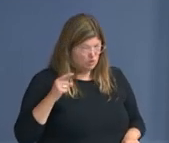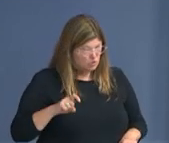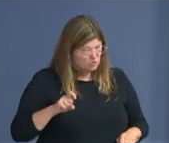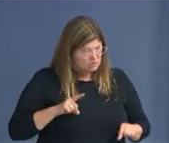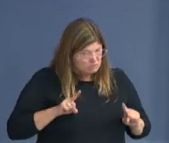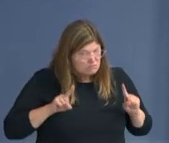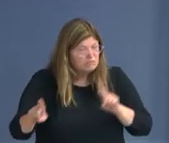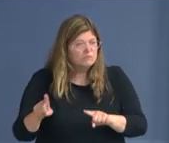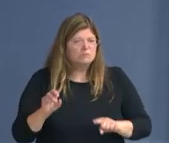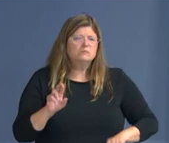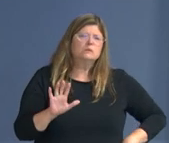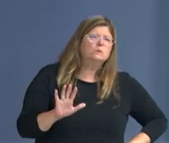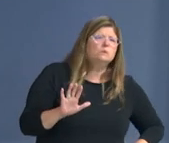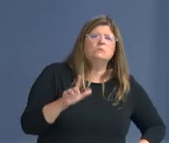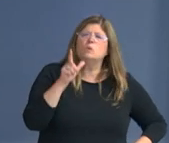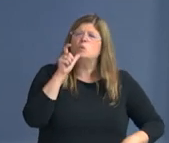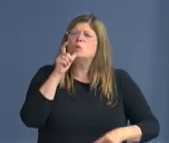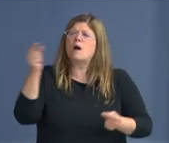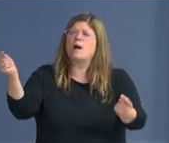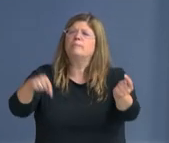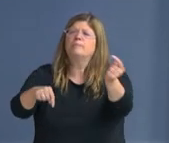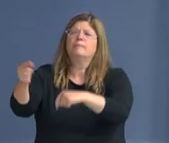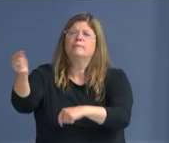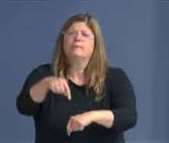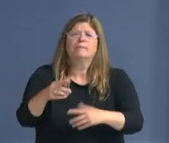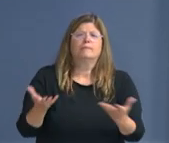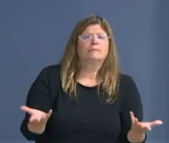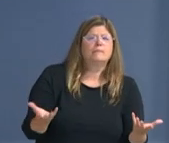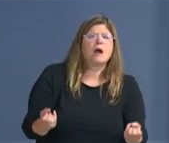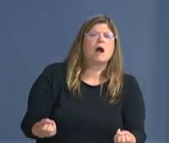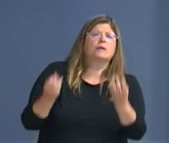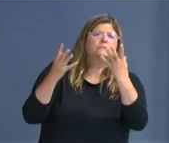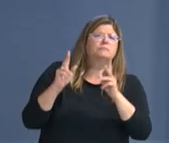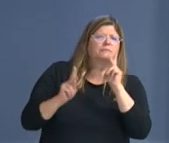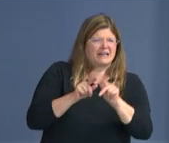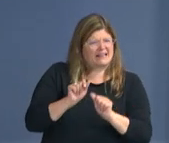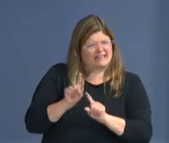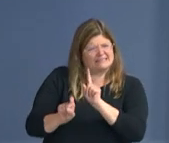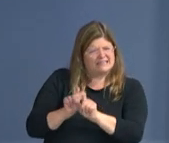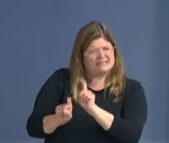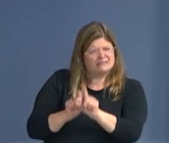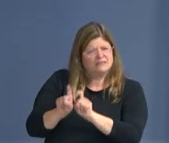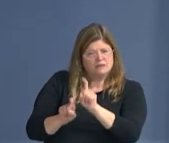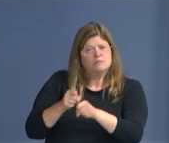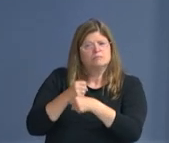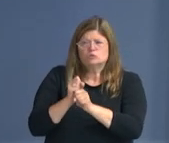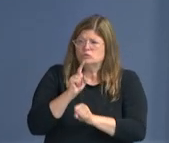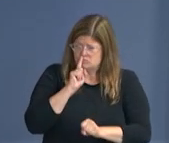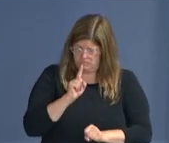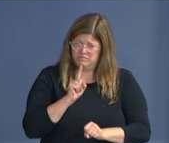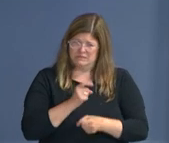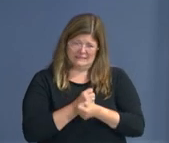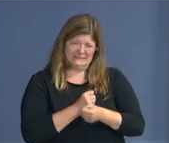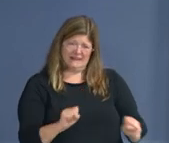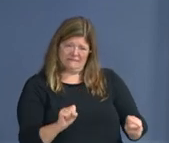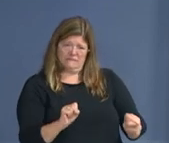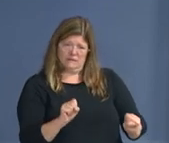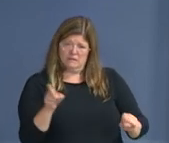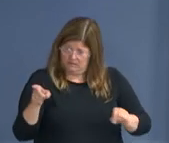there? How many people are going to be there? And making sure that even your host knows